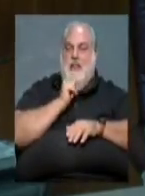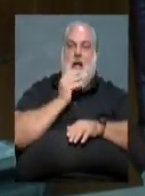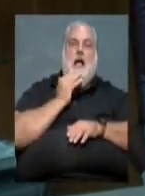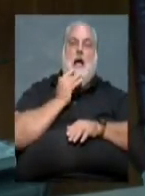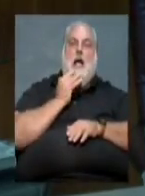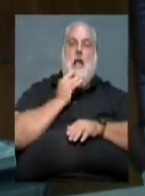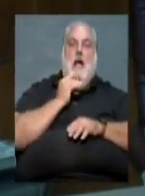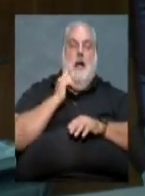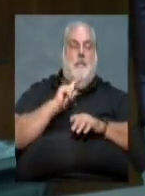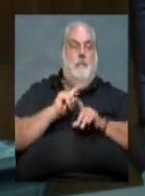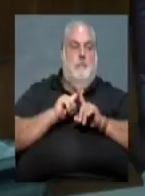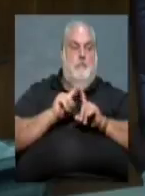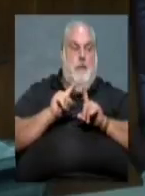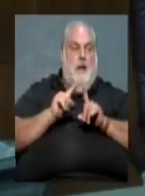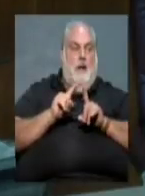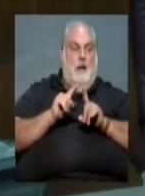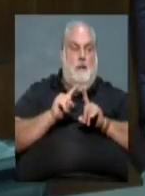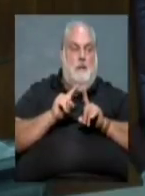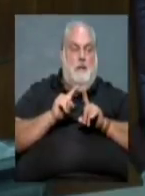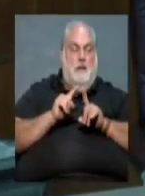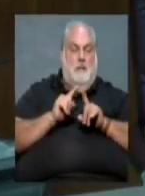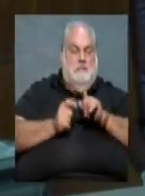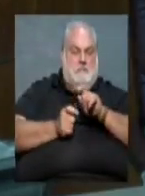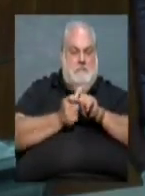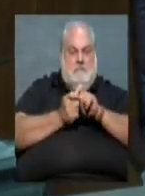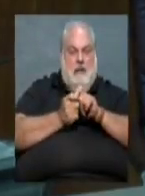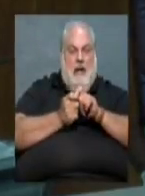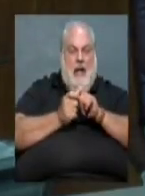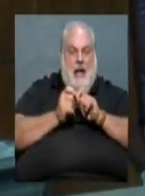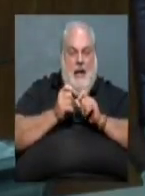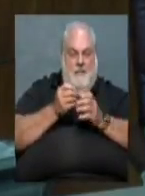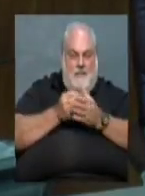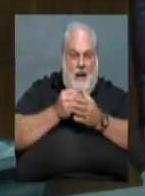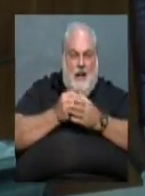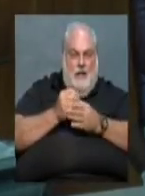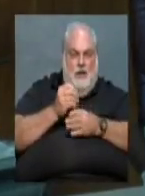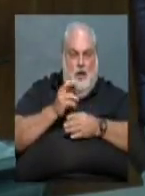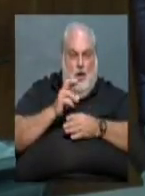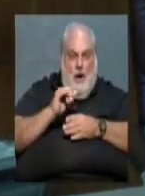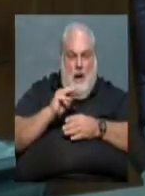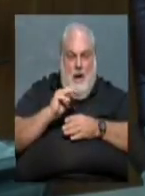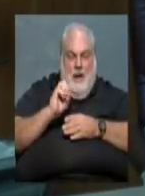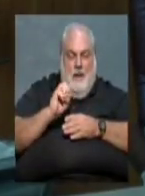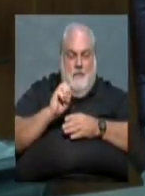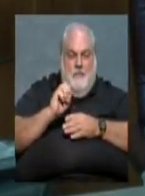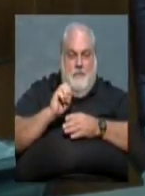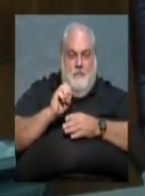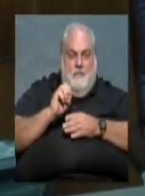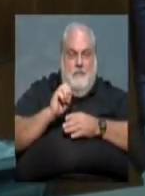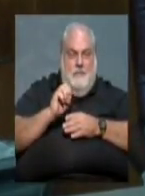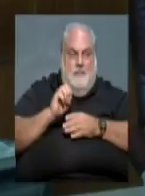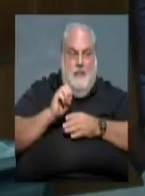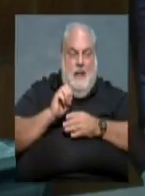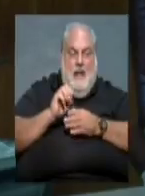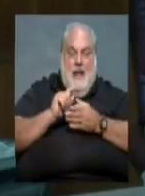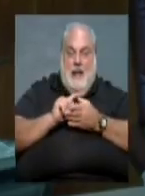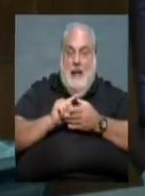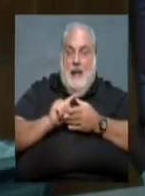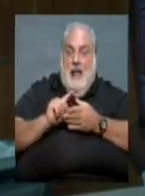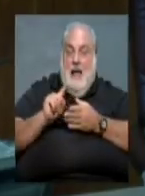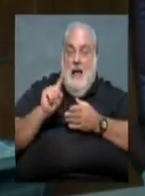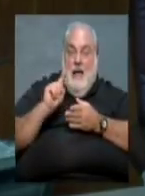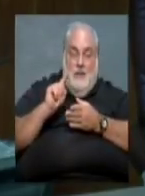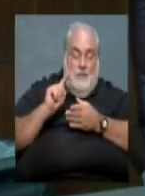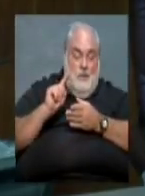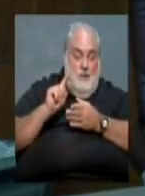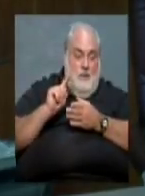retaliatory actions based on financial crimes. And it seems to be in the last week or so, they've all been interrelated,